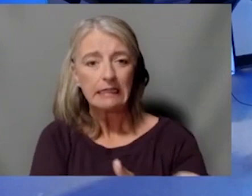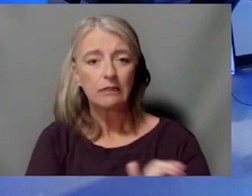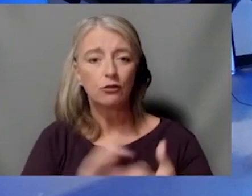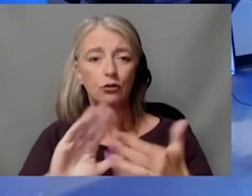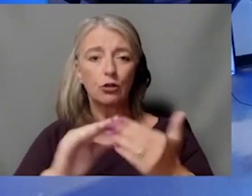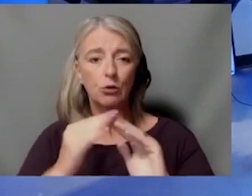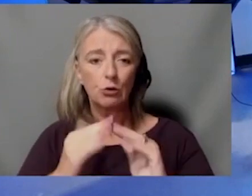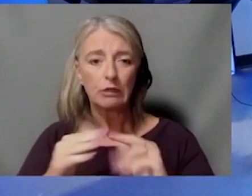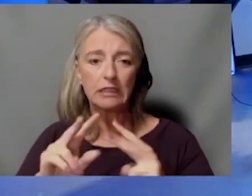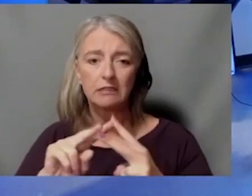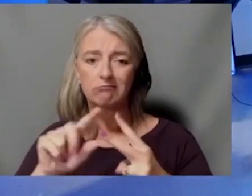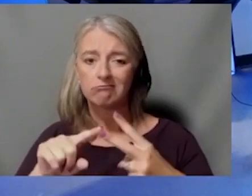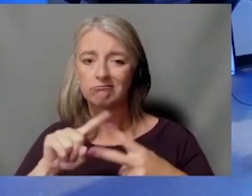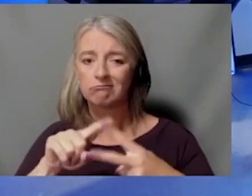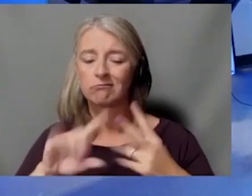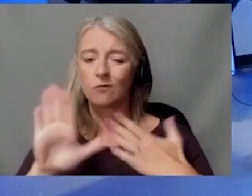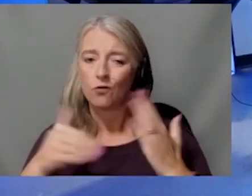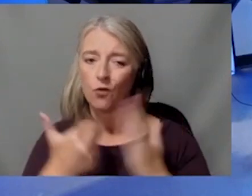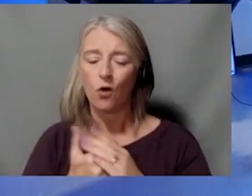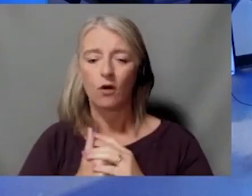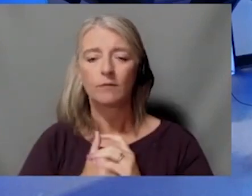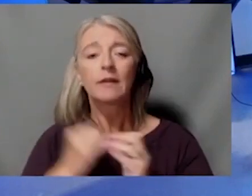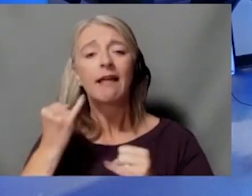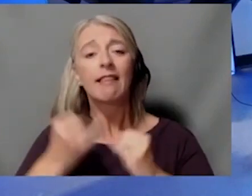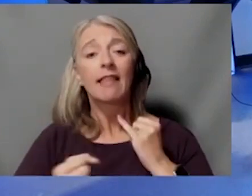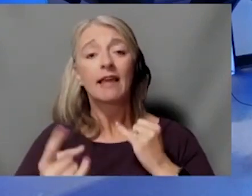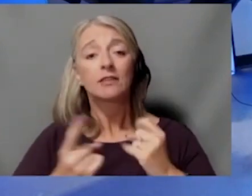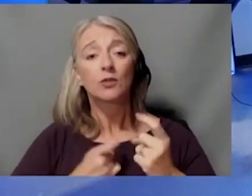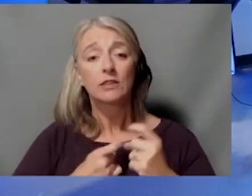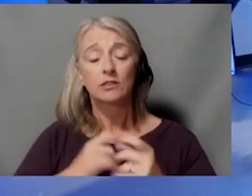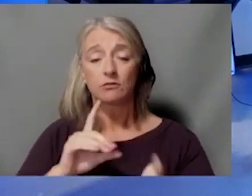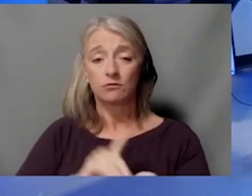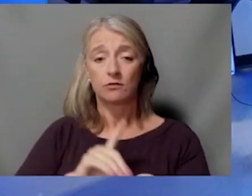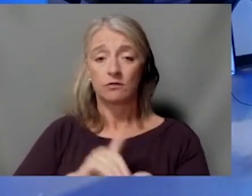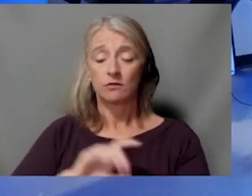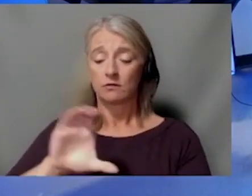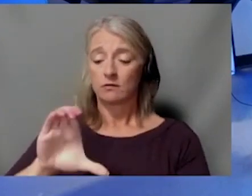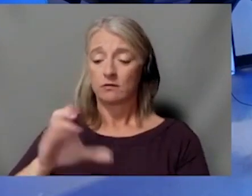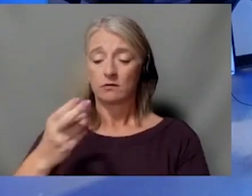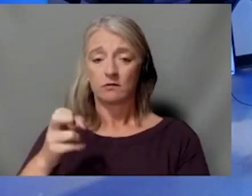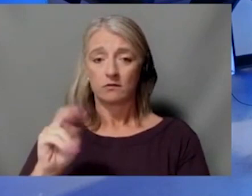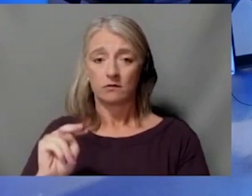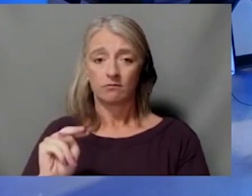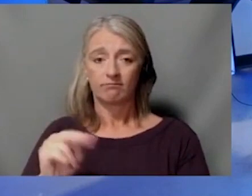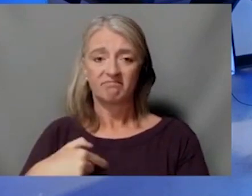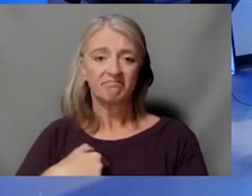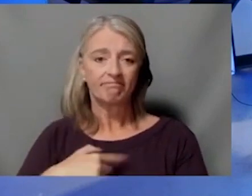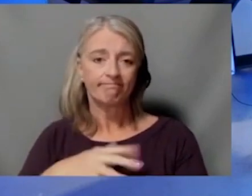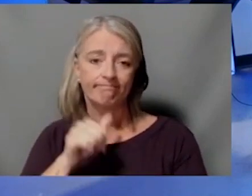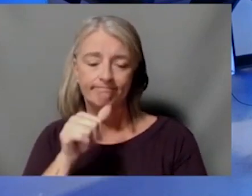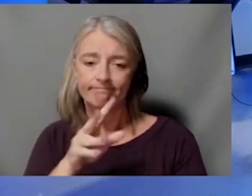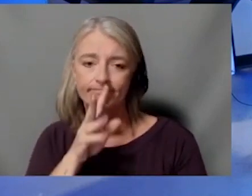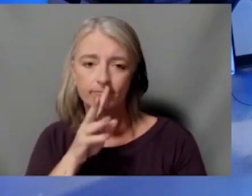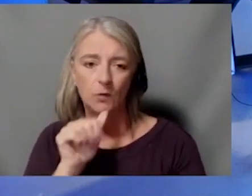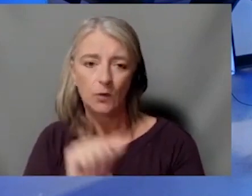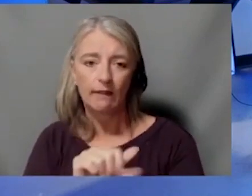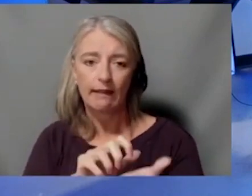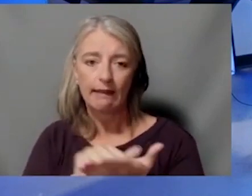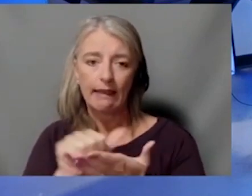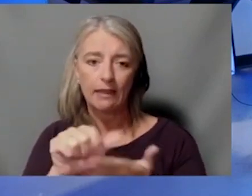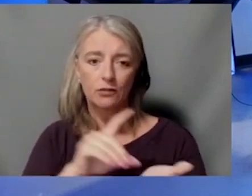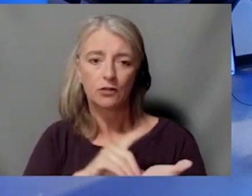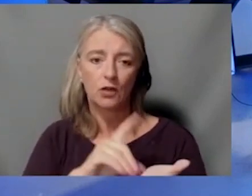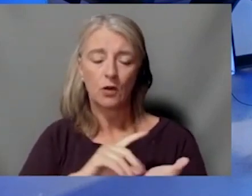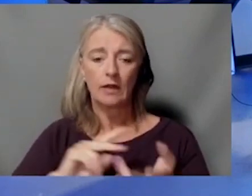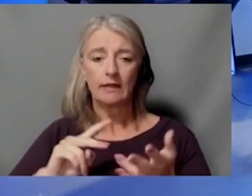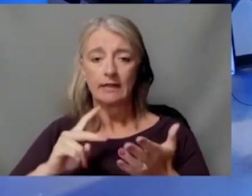I have a last question. Dr. Chen, I want to ask you because I have not talked to a cancer doctor who hasn't said either we have been the second opinion or we send somebody for